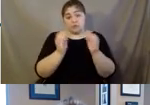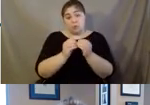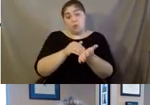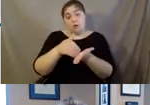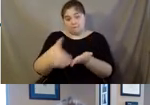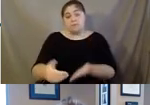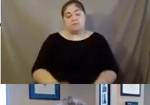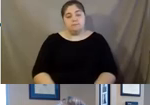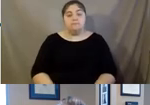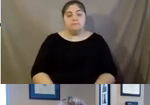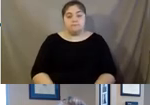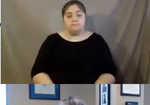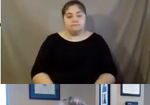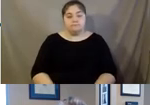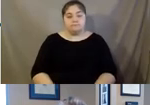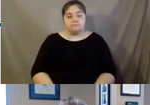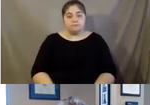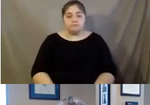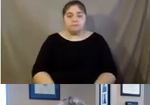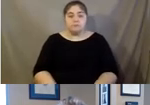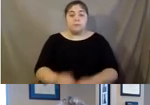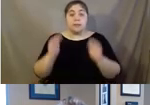forth. Next slide. Next